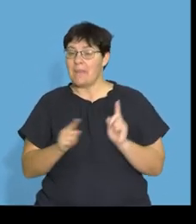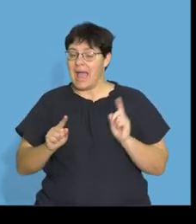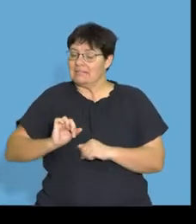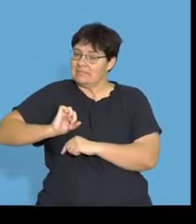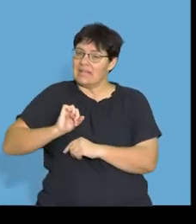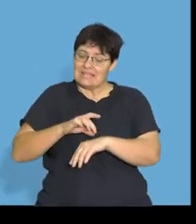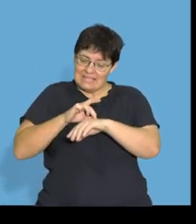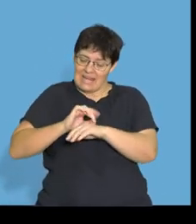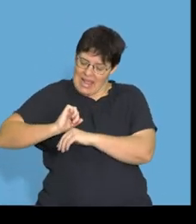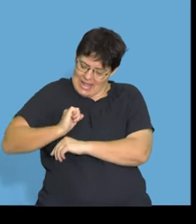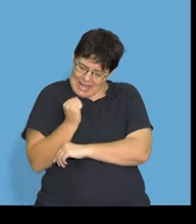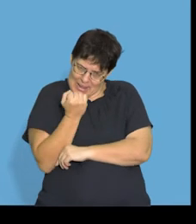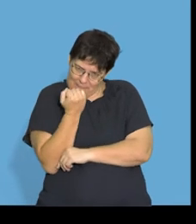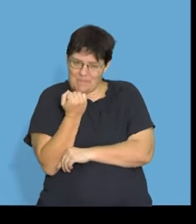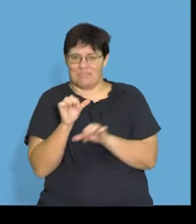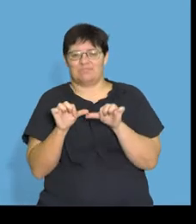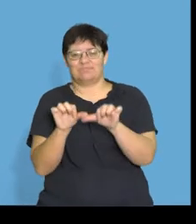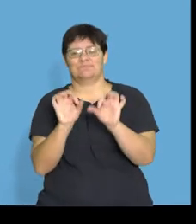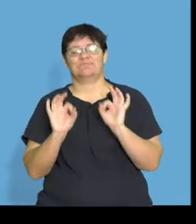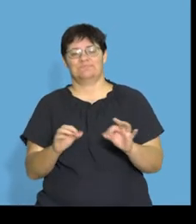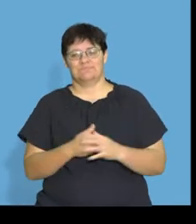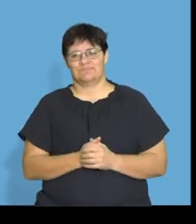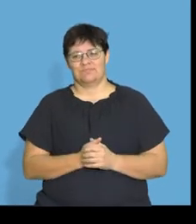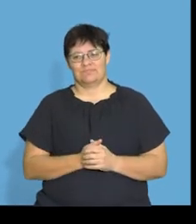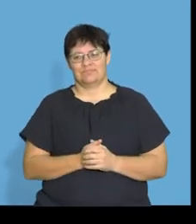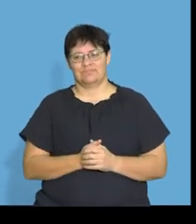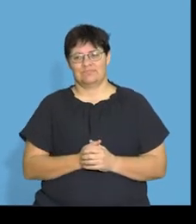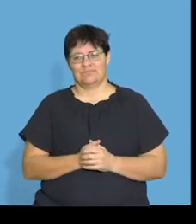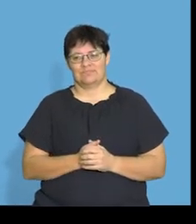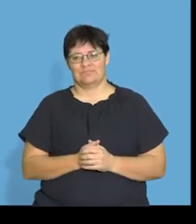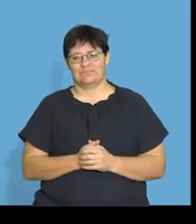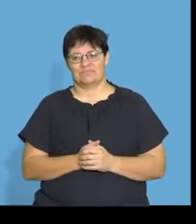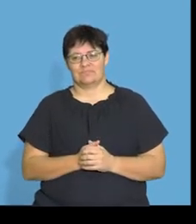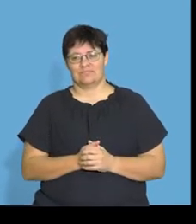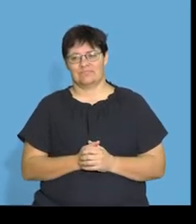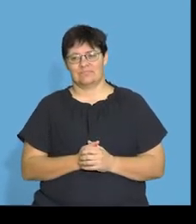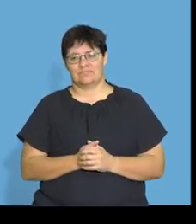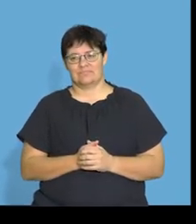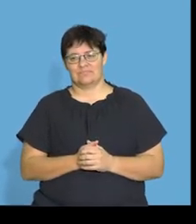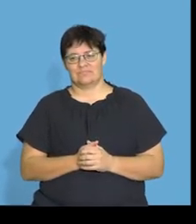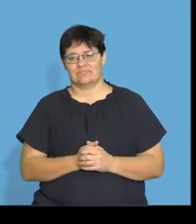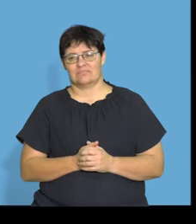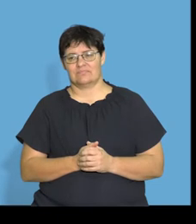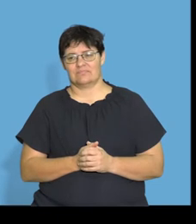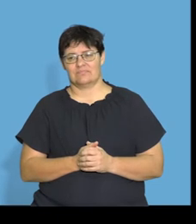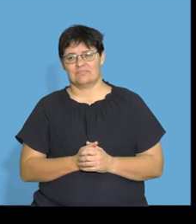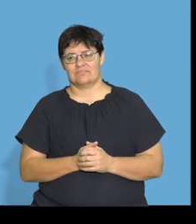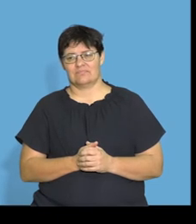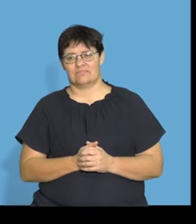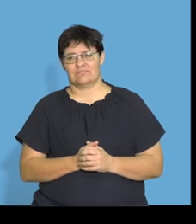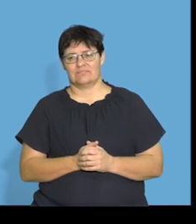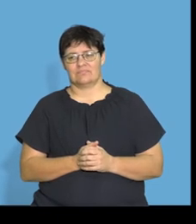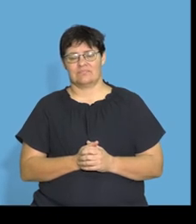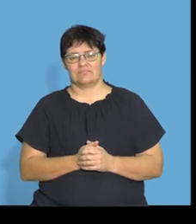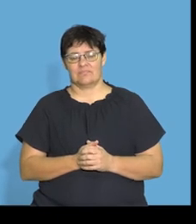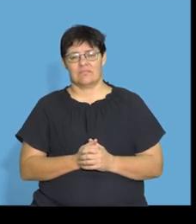keeps the skin, let me get my pen, right? It keeps the skin, and now we're going to need to get a different color, right? It